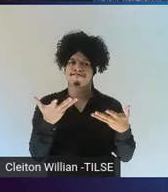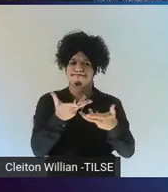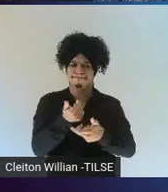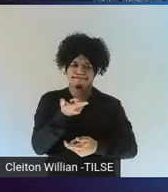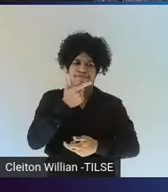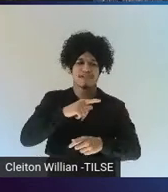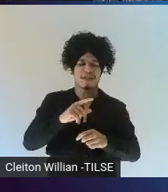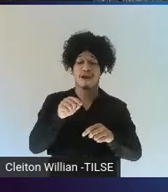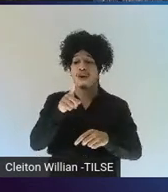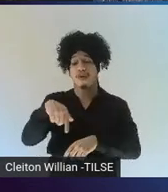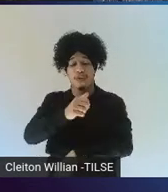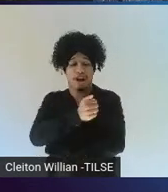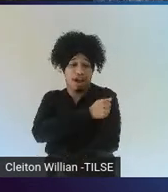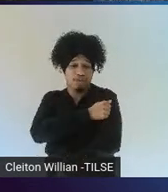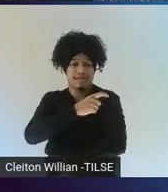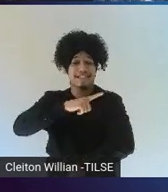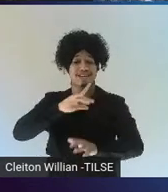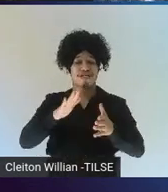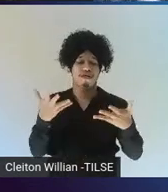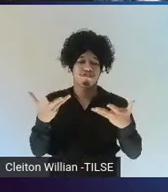a high level of proficiency.